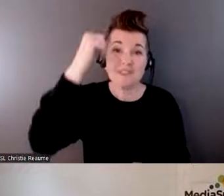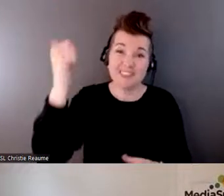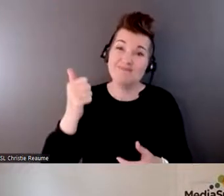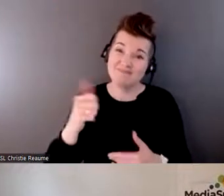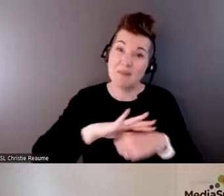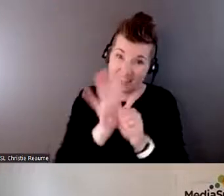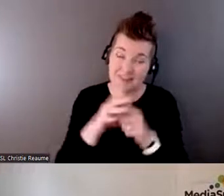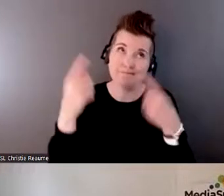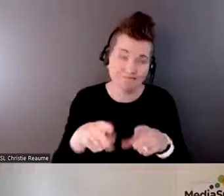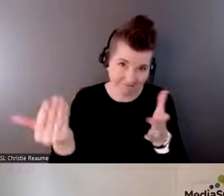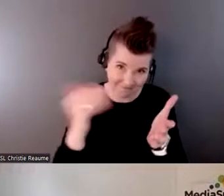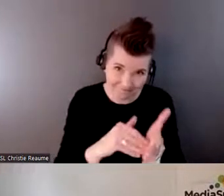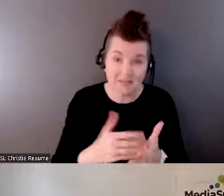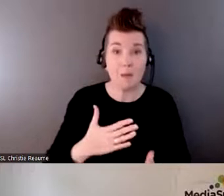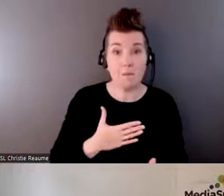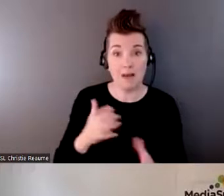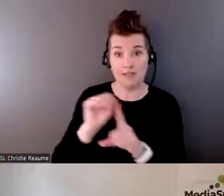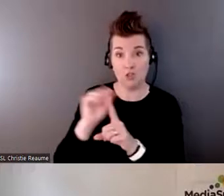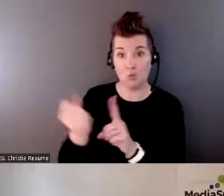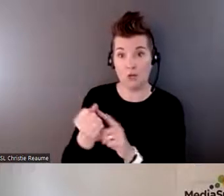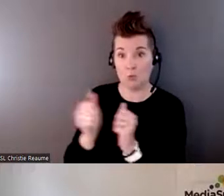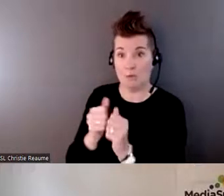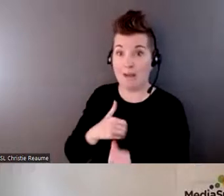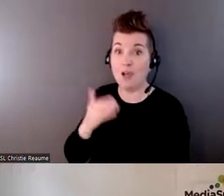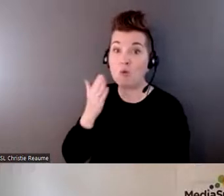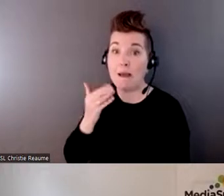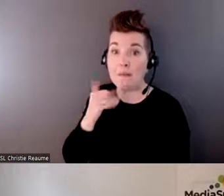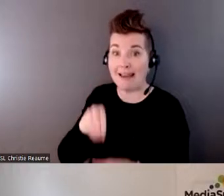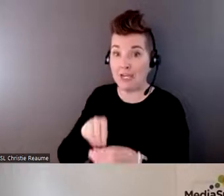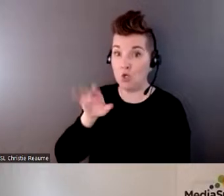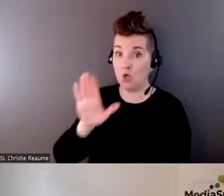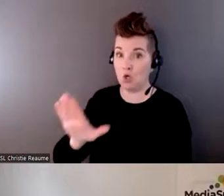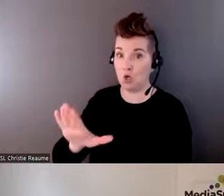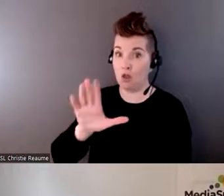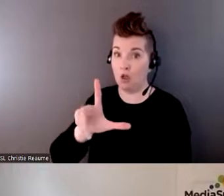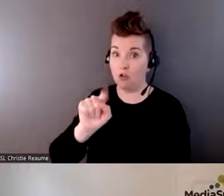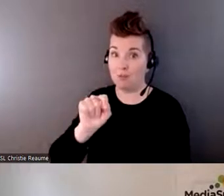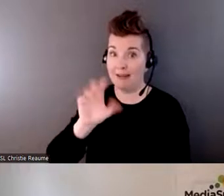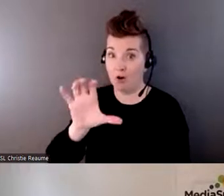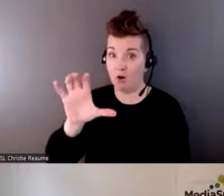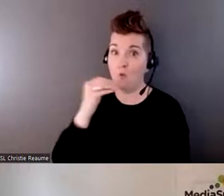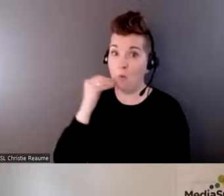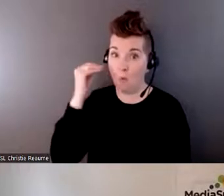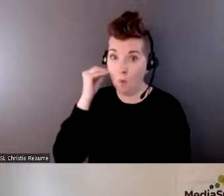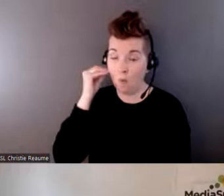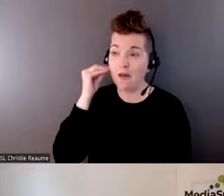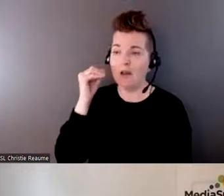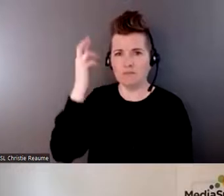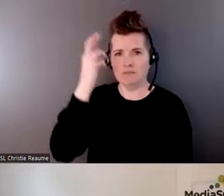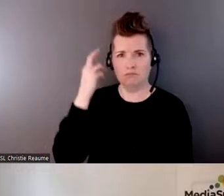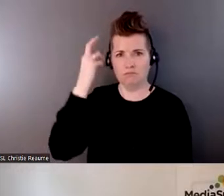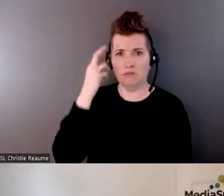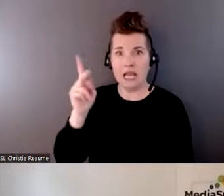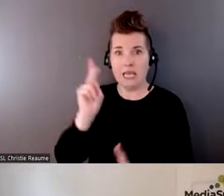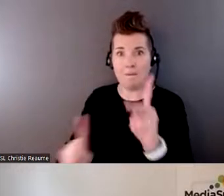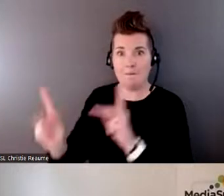situation with my grandma in her long-term care home is really where the light bulb went off, finding that the people who were actually